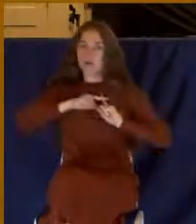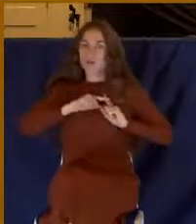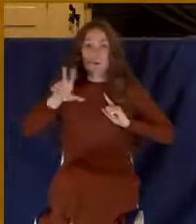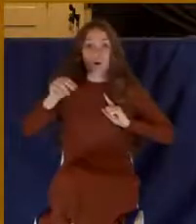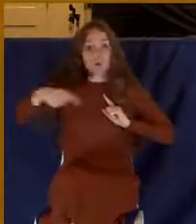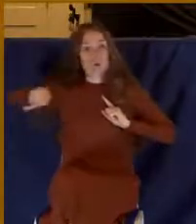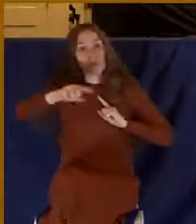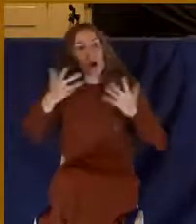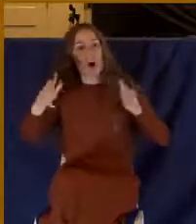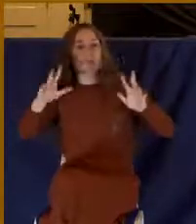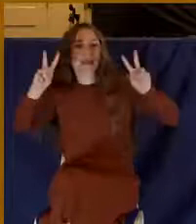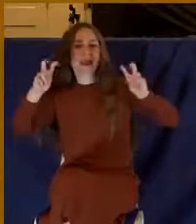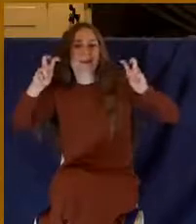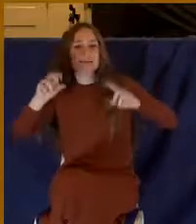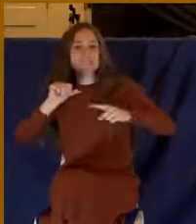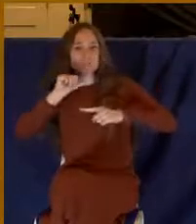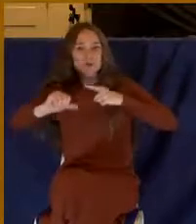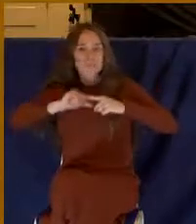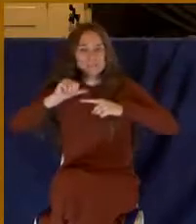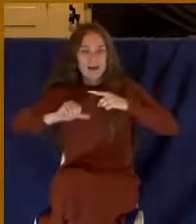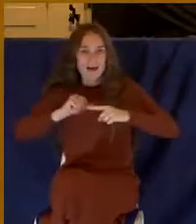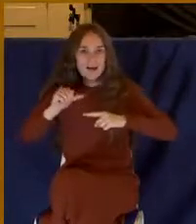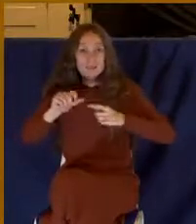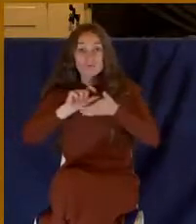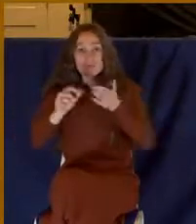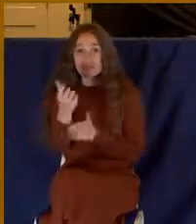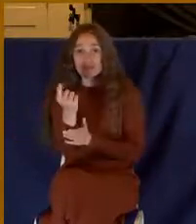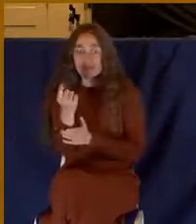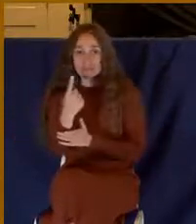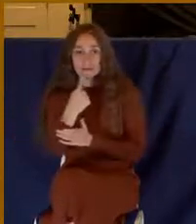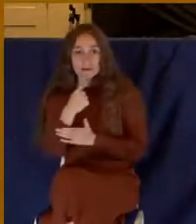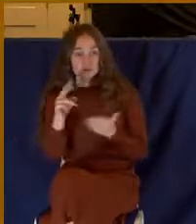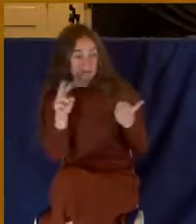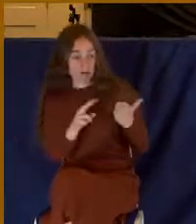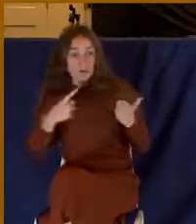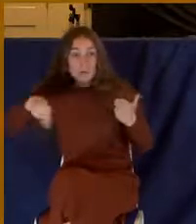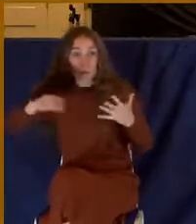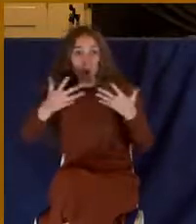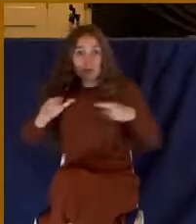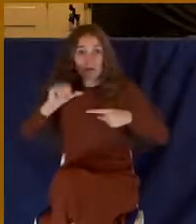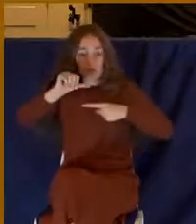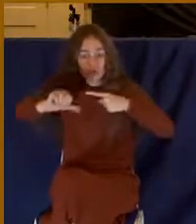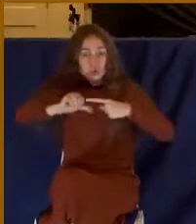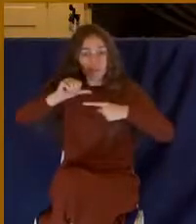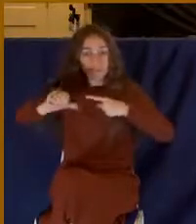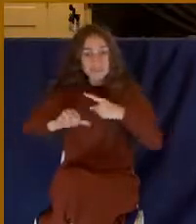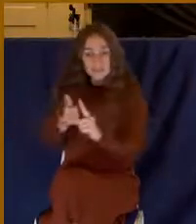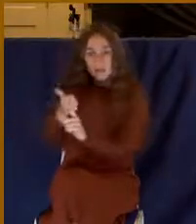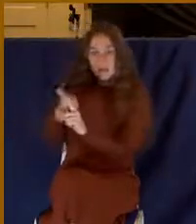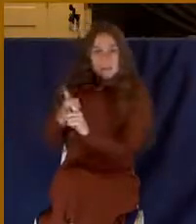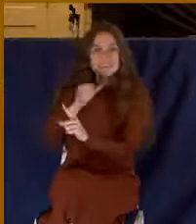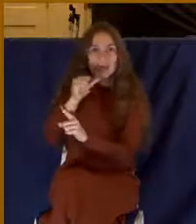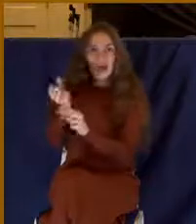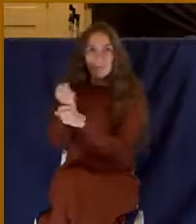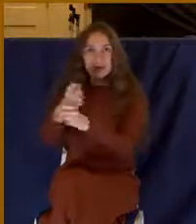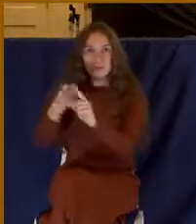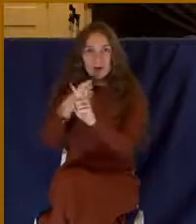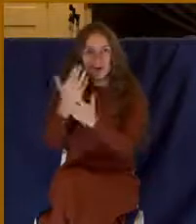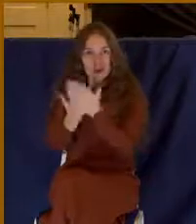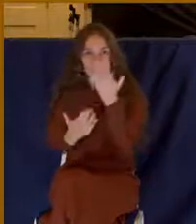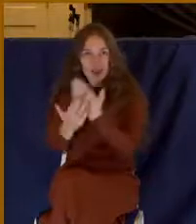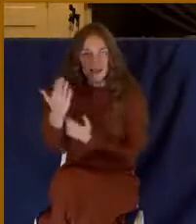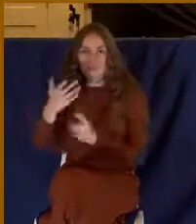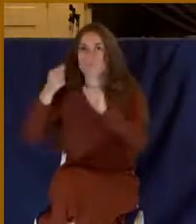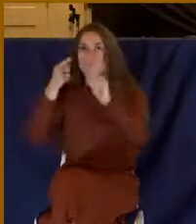circumcised. Look at verse 11 again, in whom you are circumcised with a circumcision made without hands. Paul said, look, the moment you